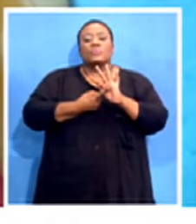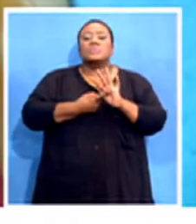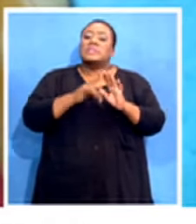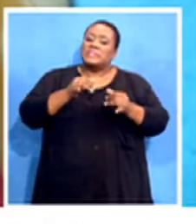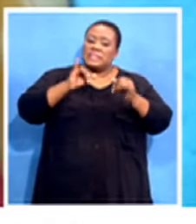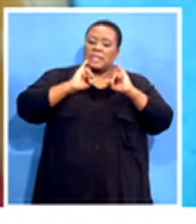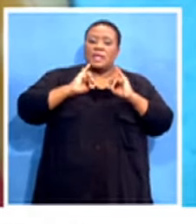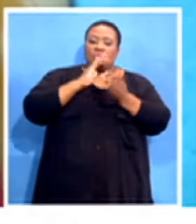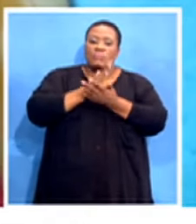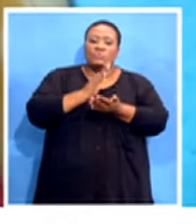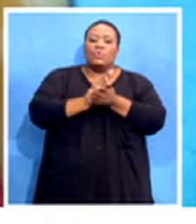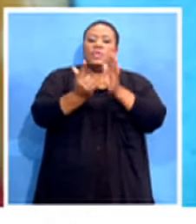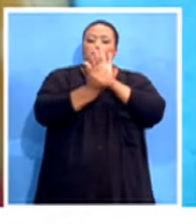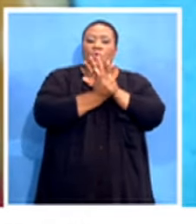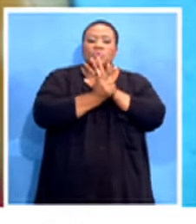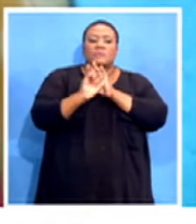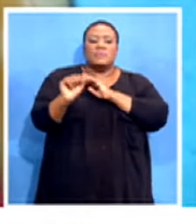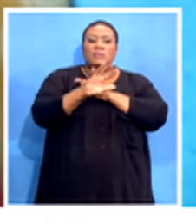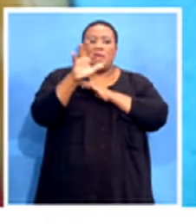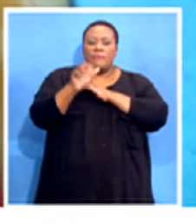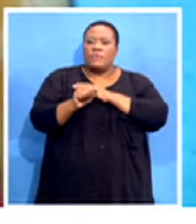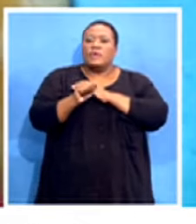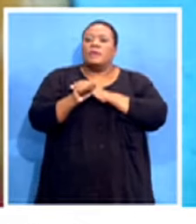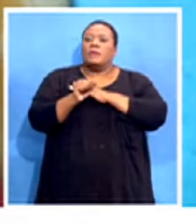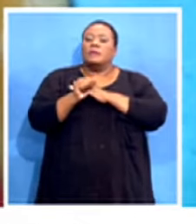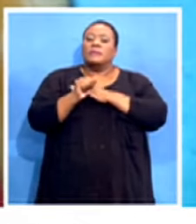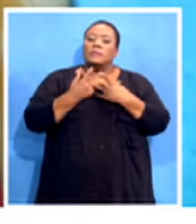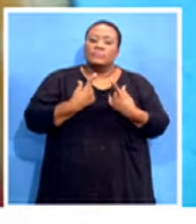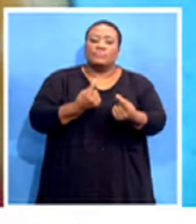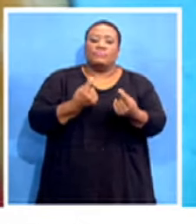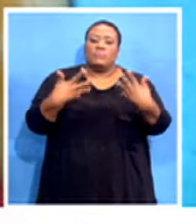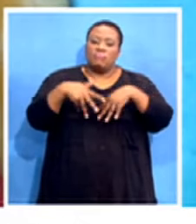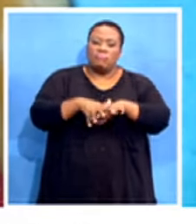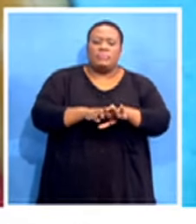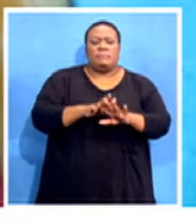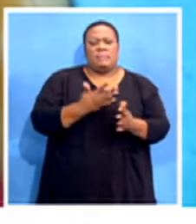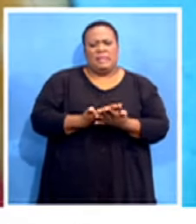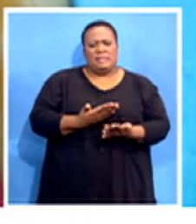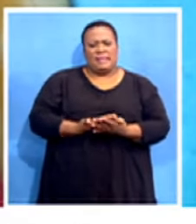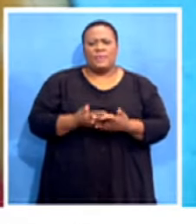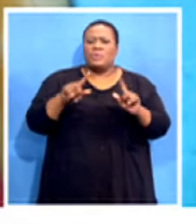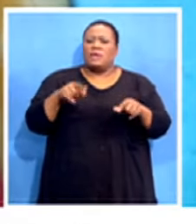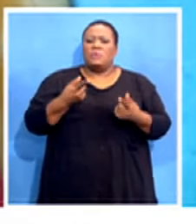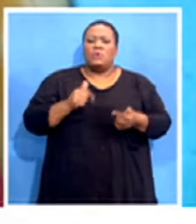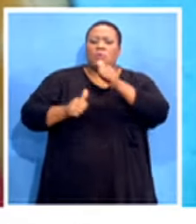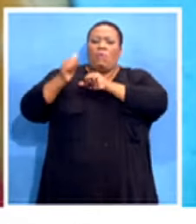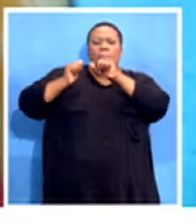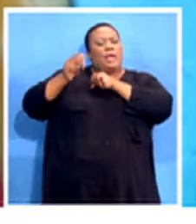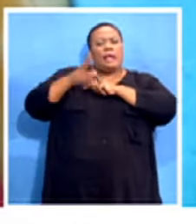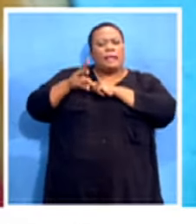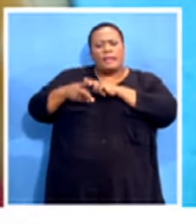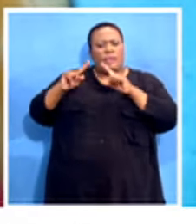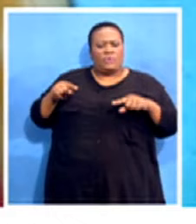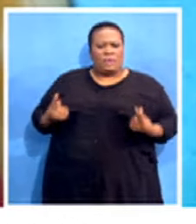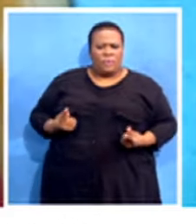laws of the country and the gains that we have made throughout, since the dawn of democracy. We can't be regressing as a country because we will